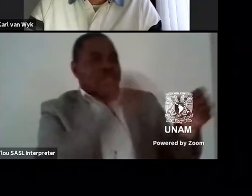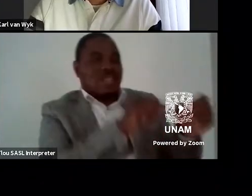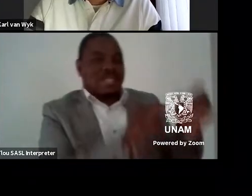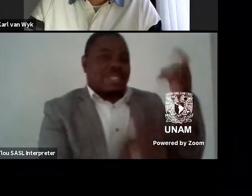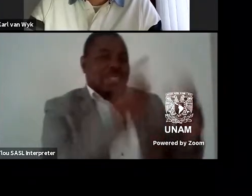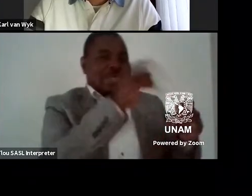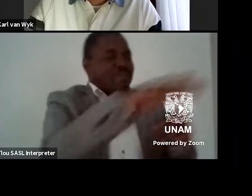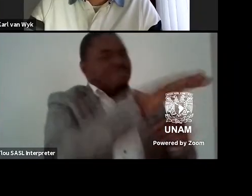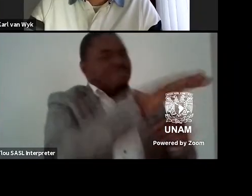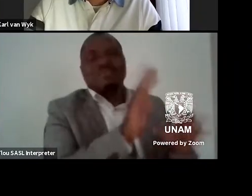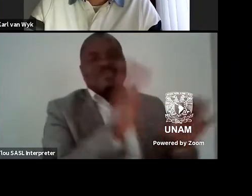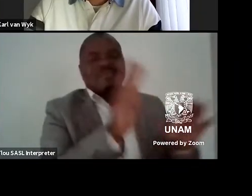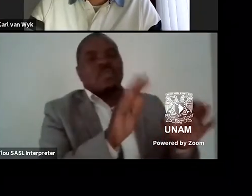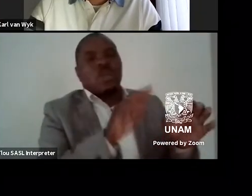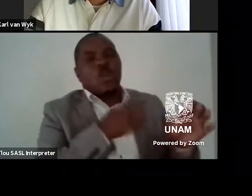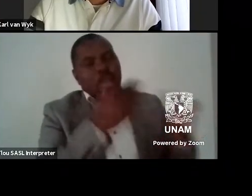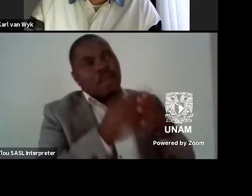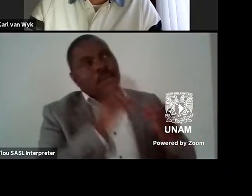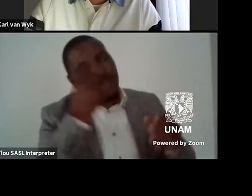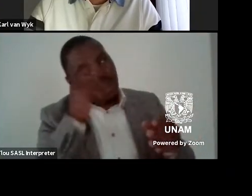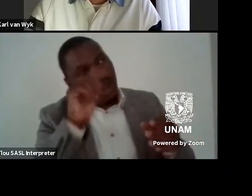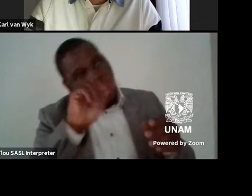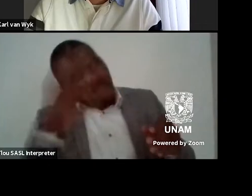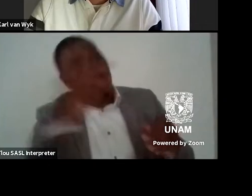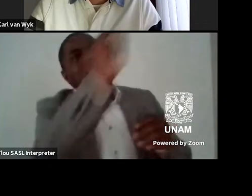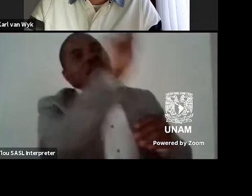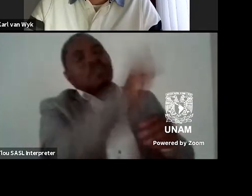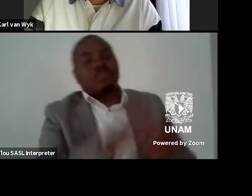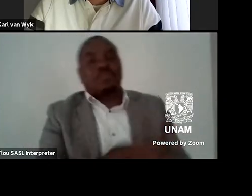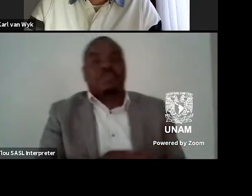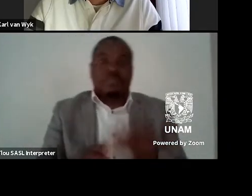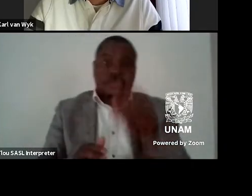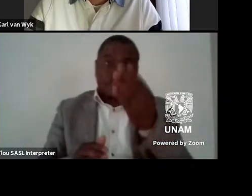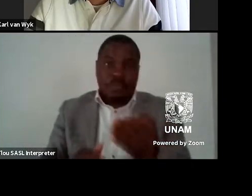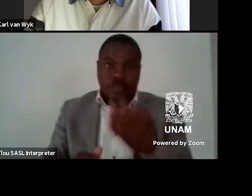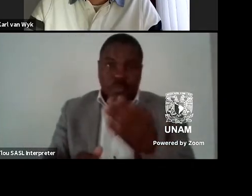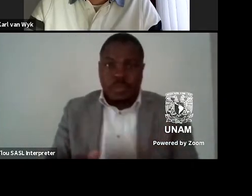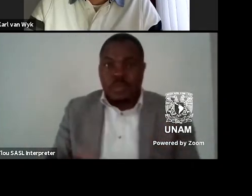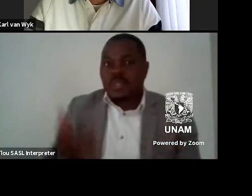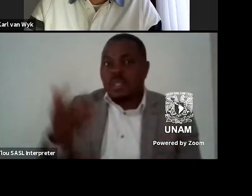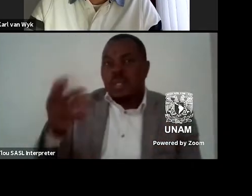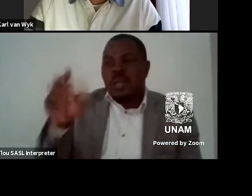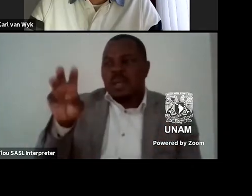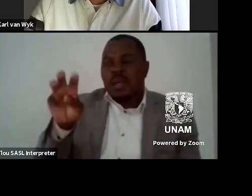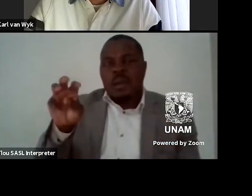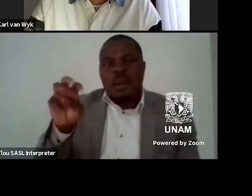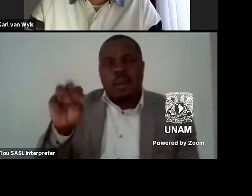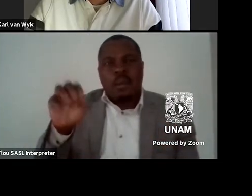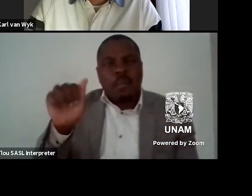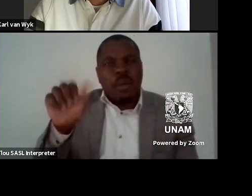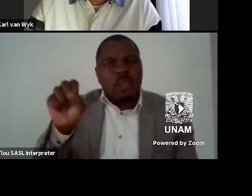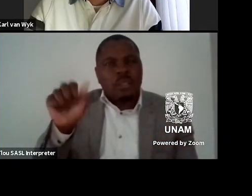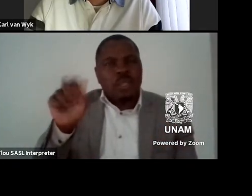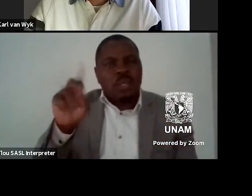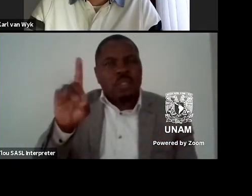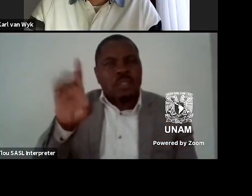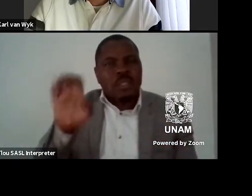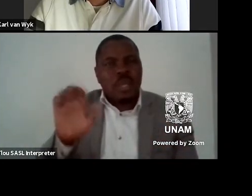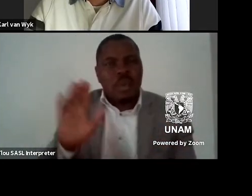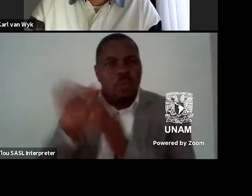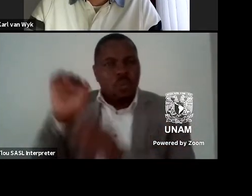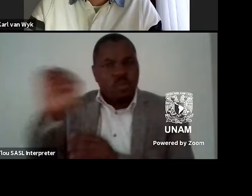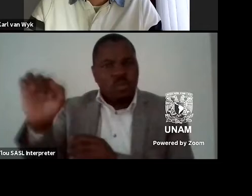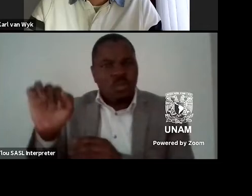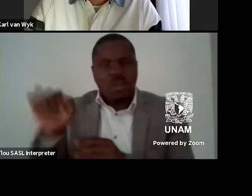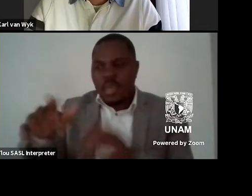Carl maybe a novel like Massande Enchanga's Triangulum you mentioned the reactive this is a novel set in Cape Town